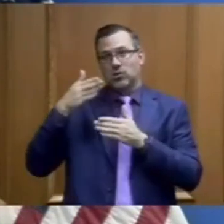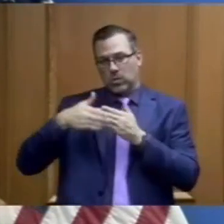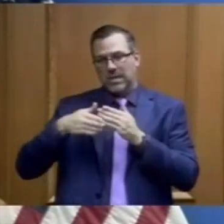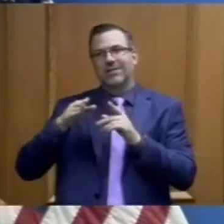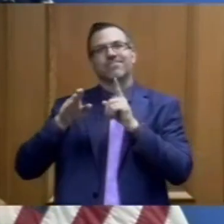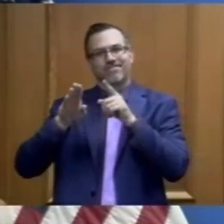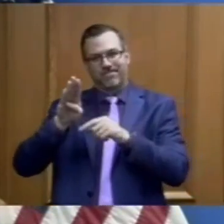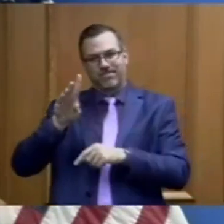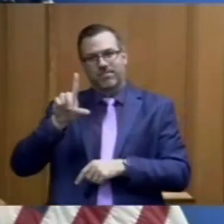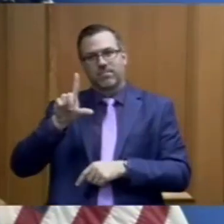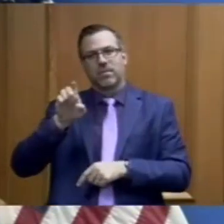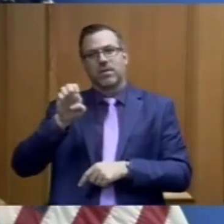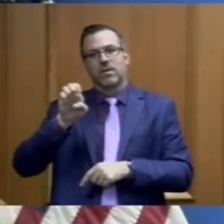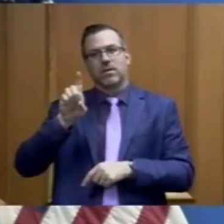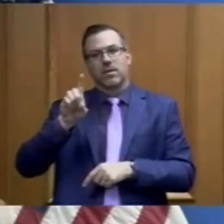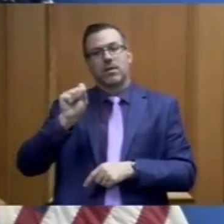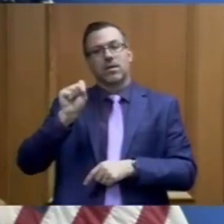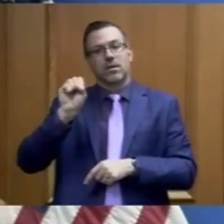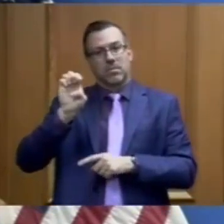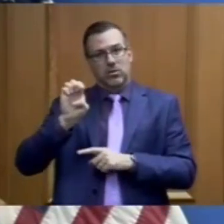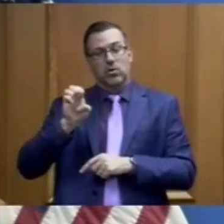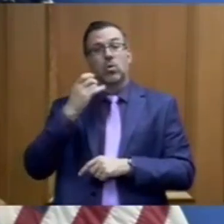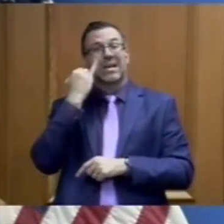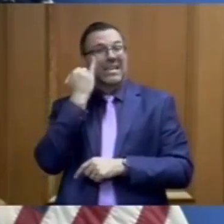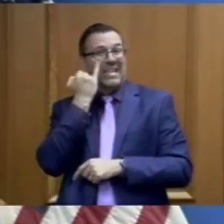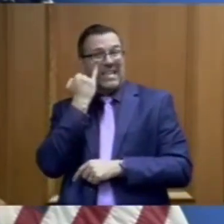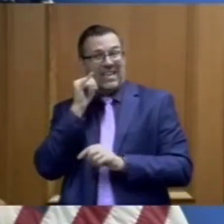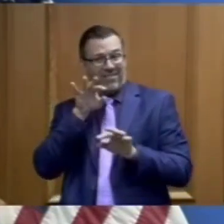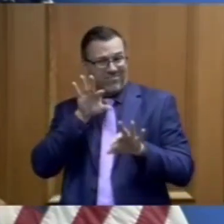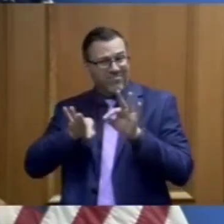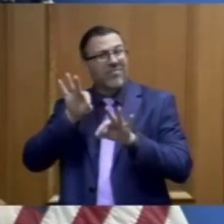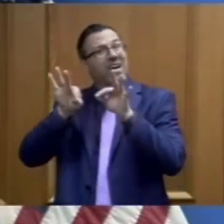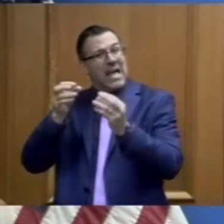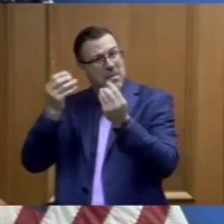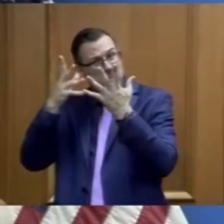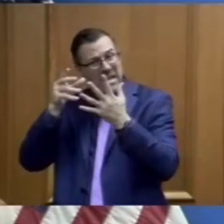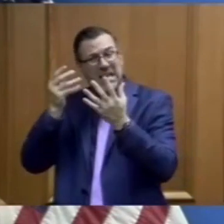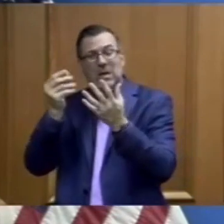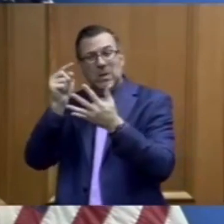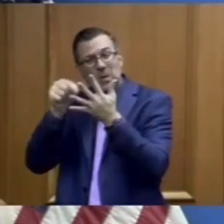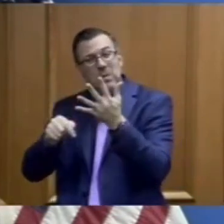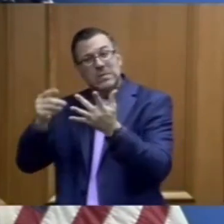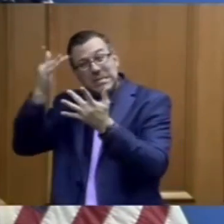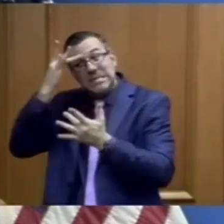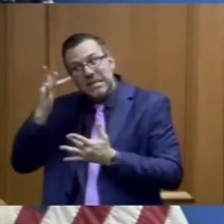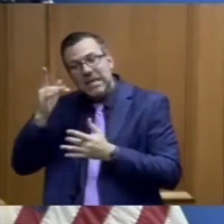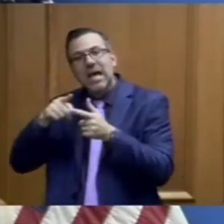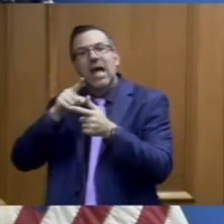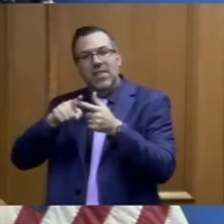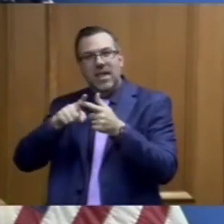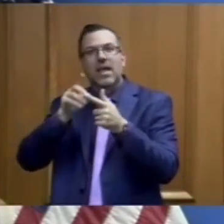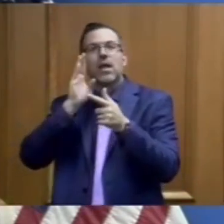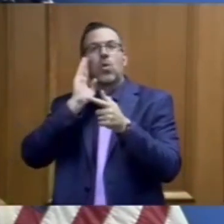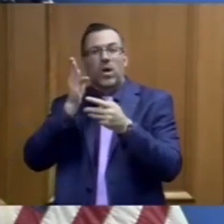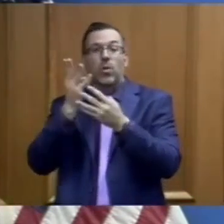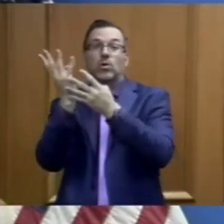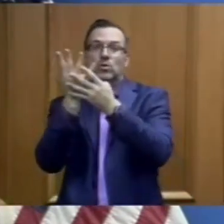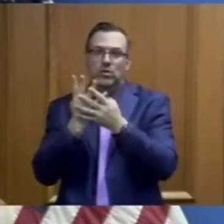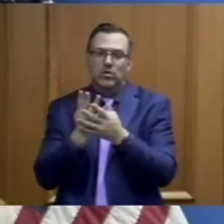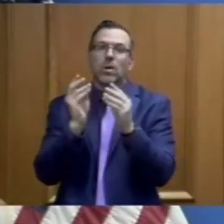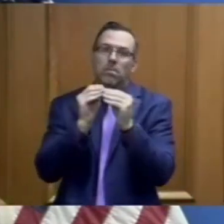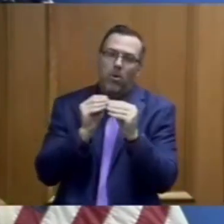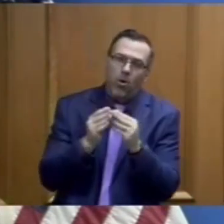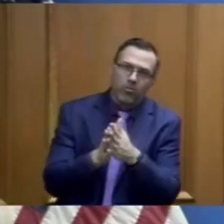if there is a substantial proportion of positive cases amongst the unit, then we'll expand to widespread mass population